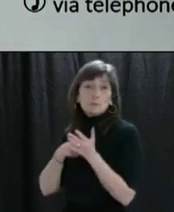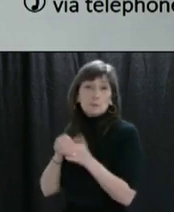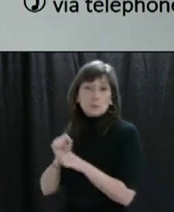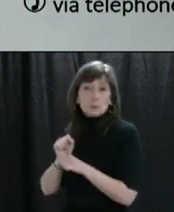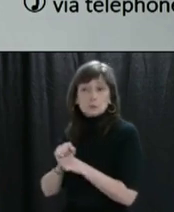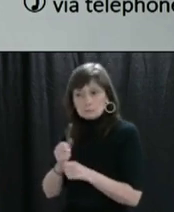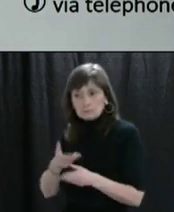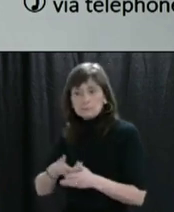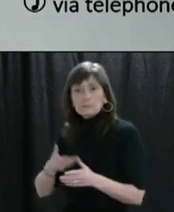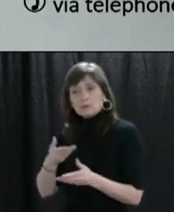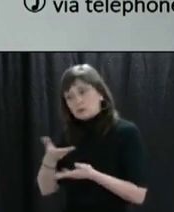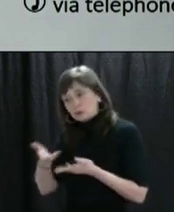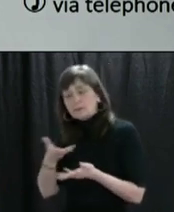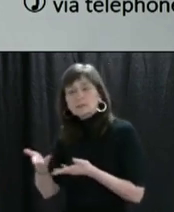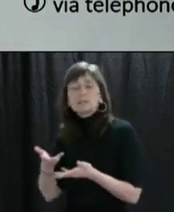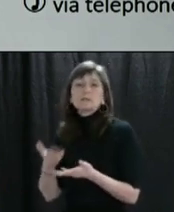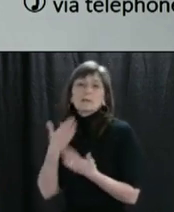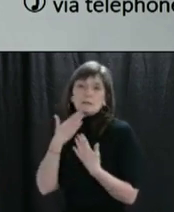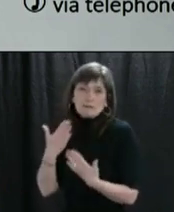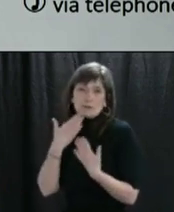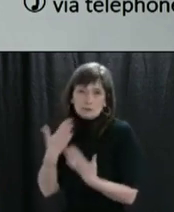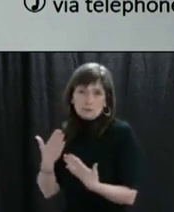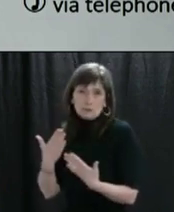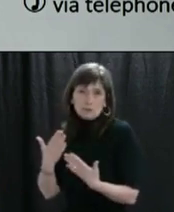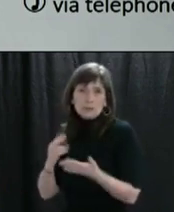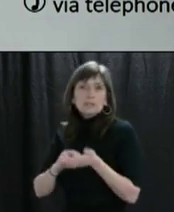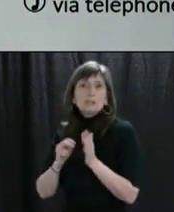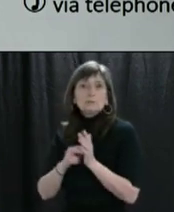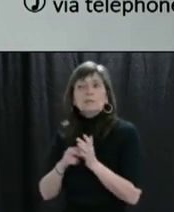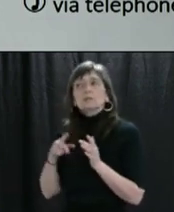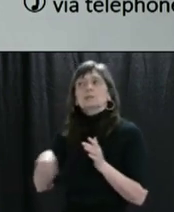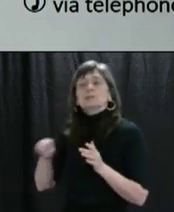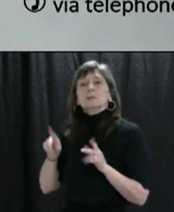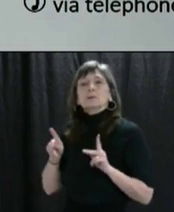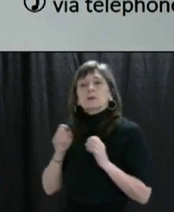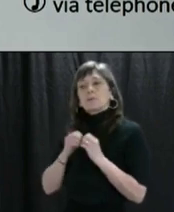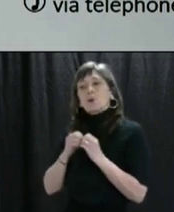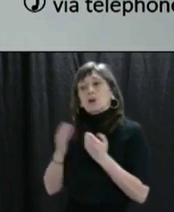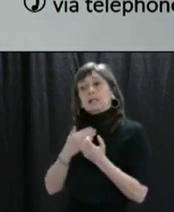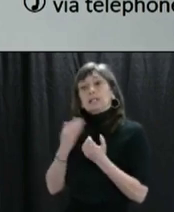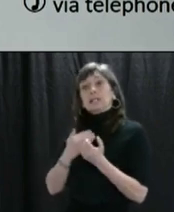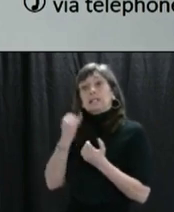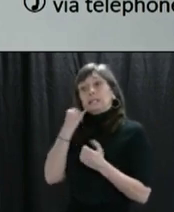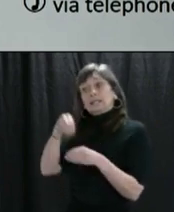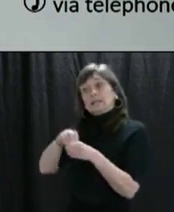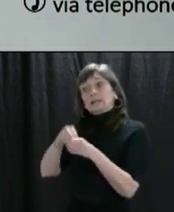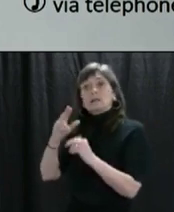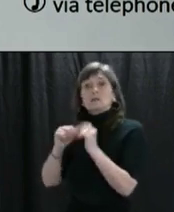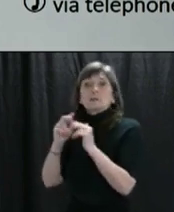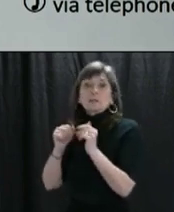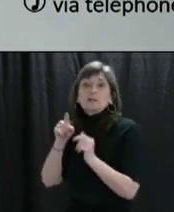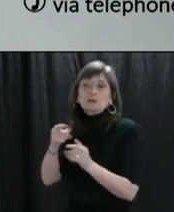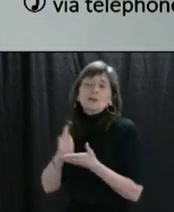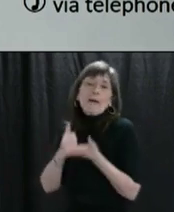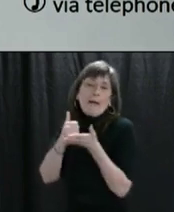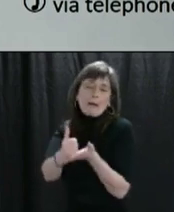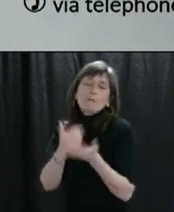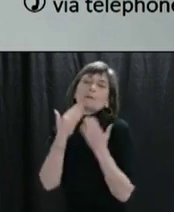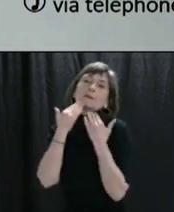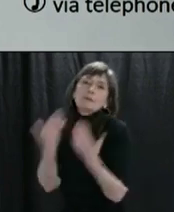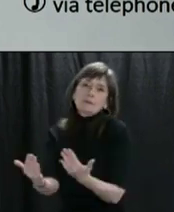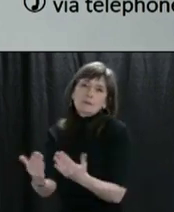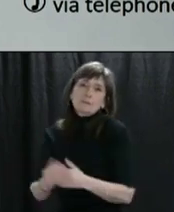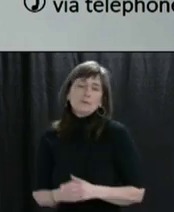for your continued service. Thank you for making it easier for people to maintain physical distancing in your establishments. We